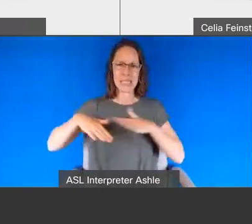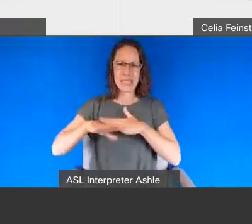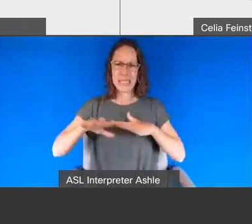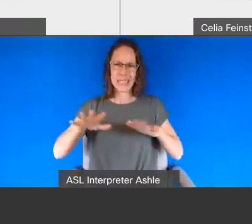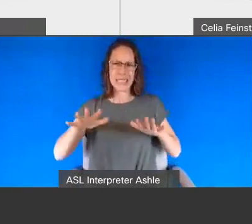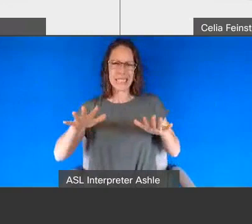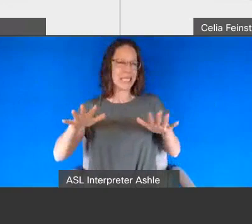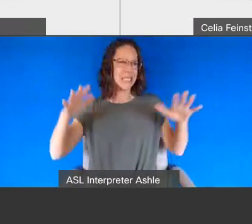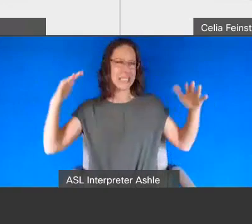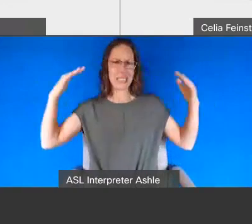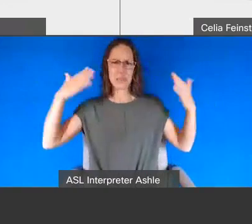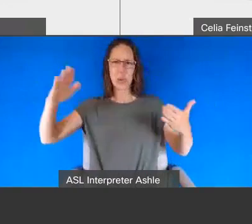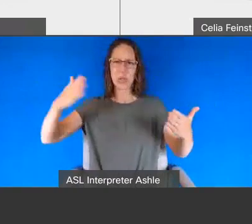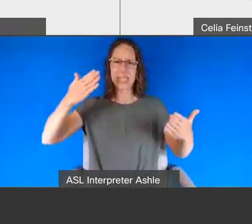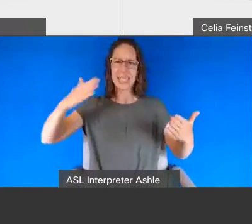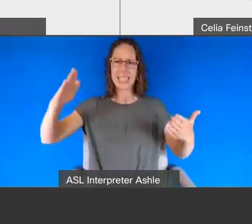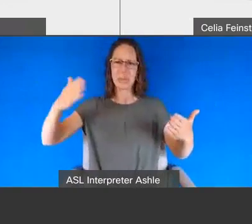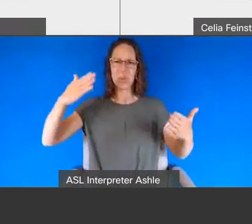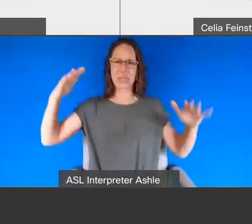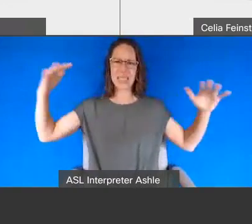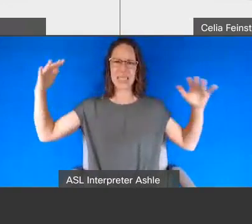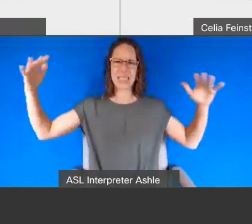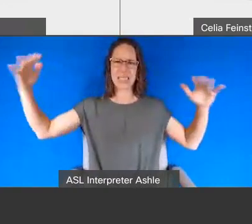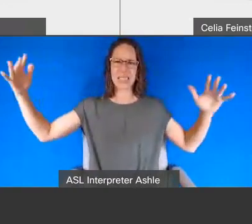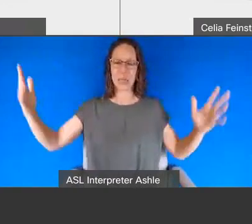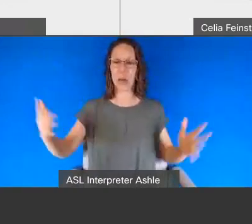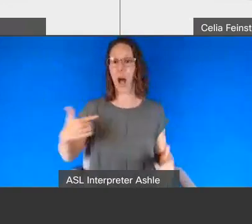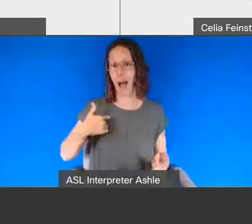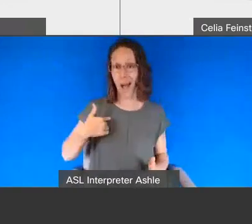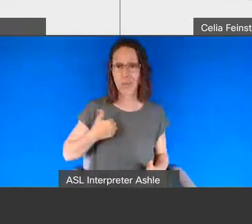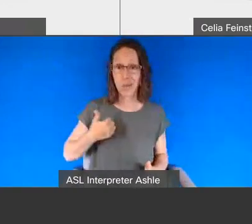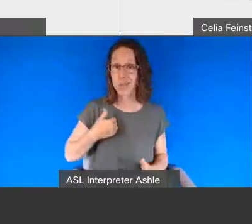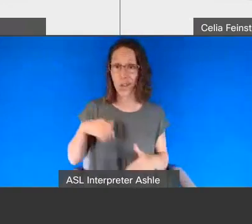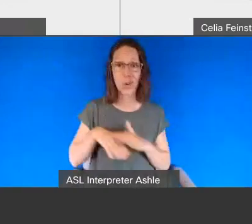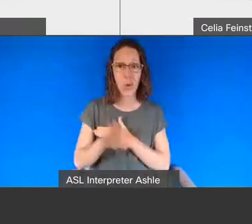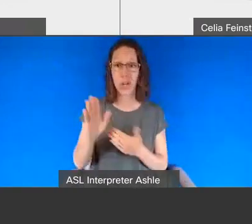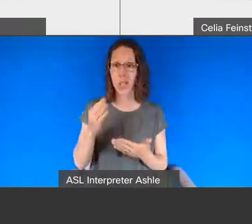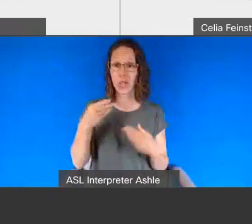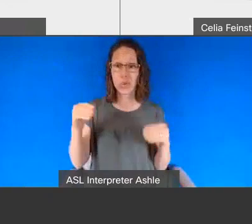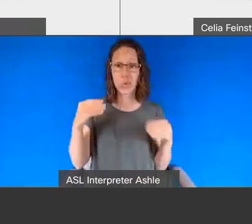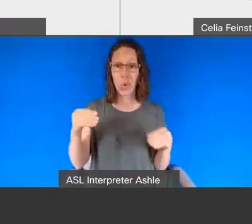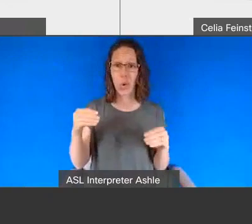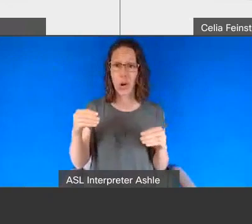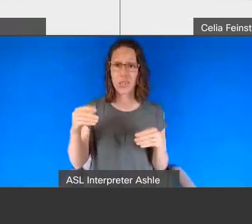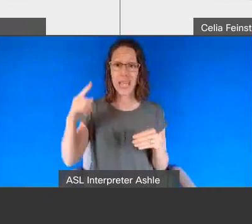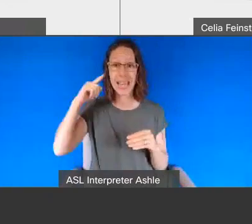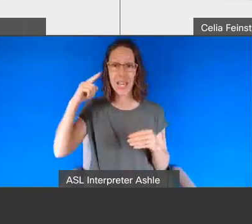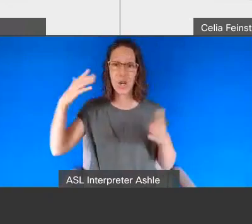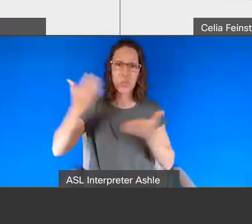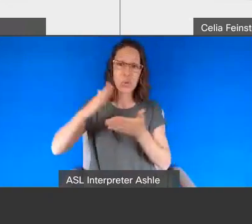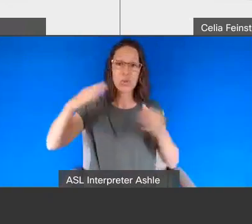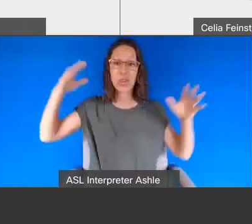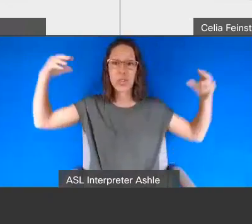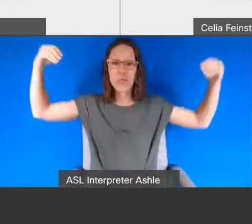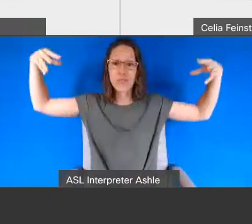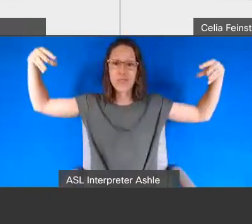music. Now I have been in hundreds of stores and I've heard the background music and I block it out I don't even think about it